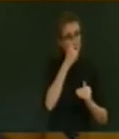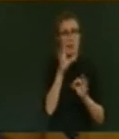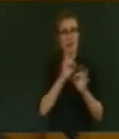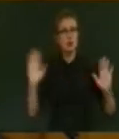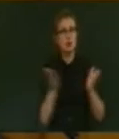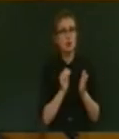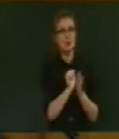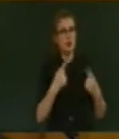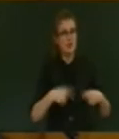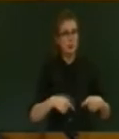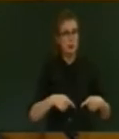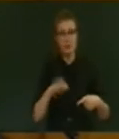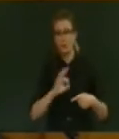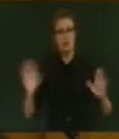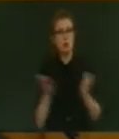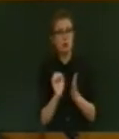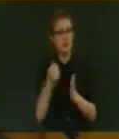Speaker, and we're there for them today.